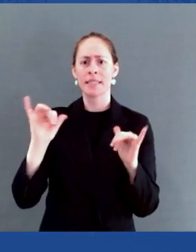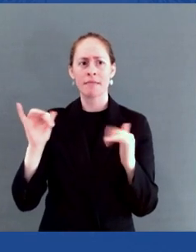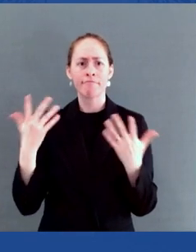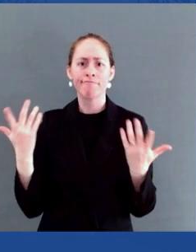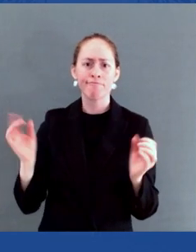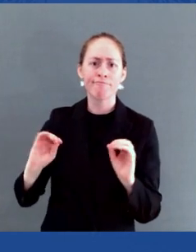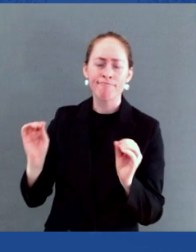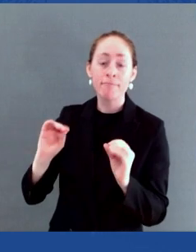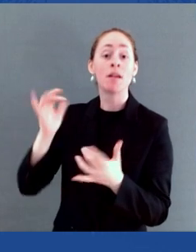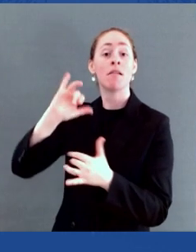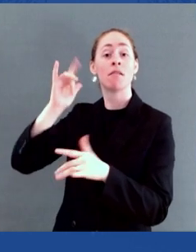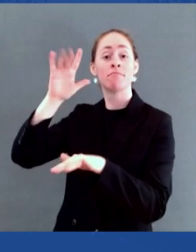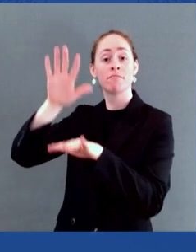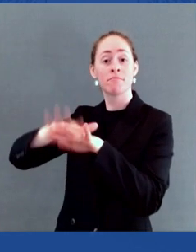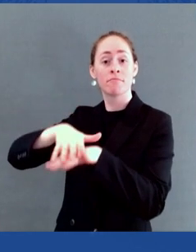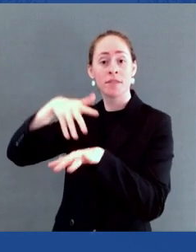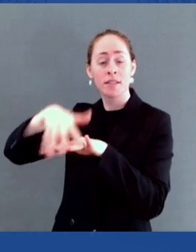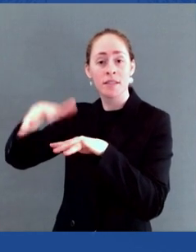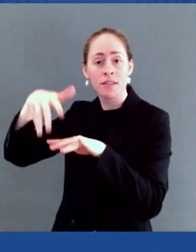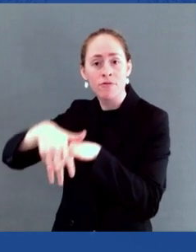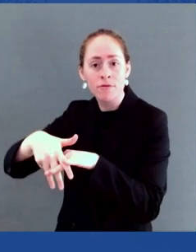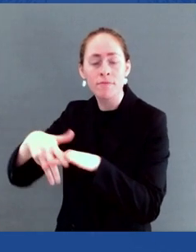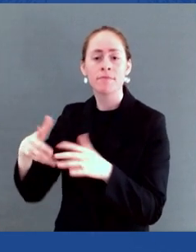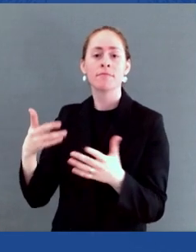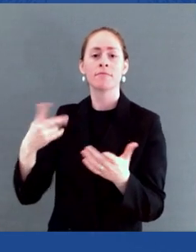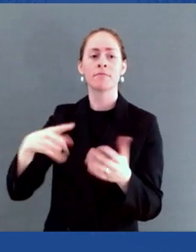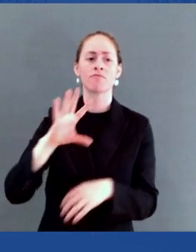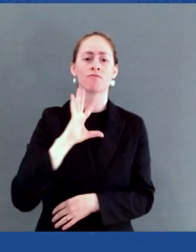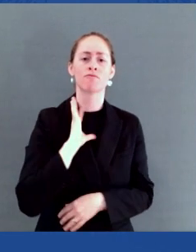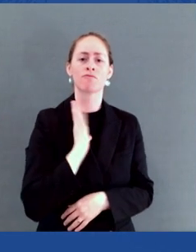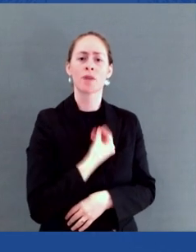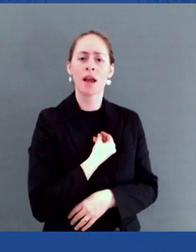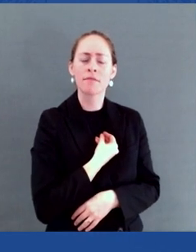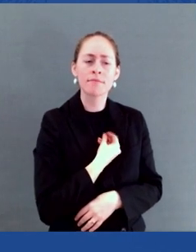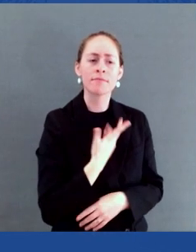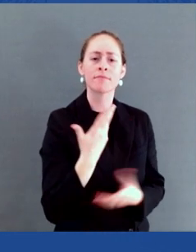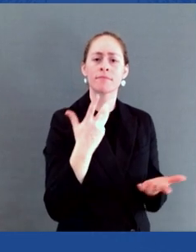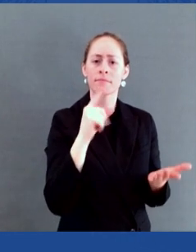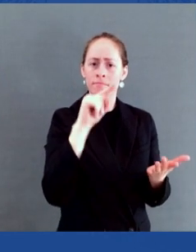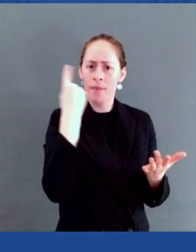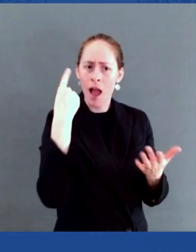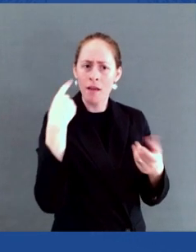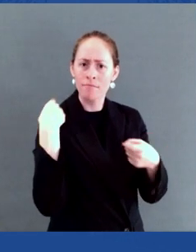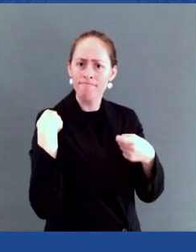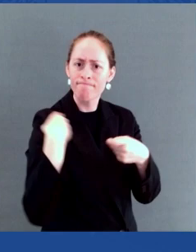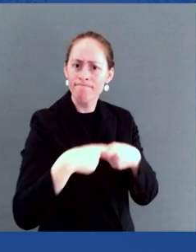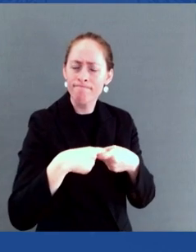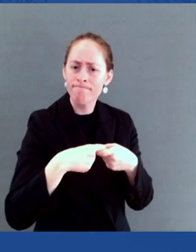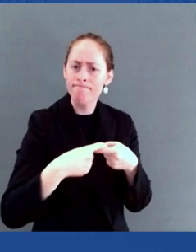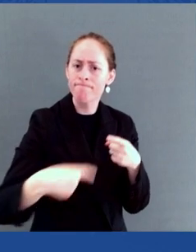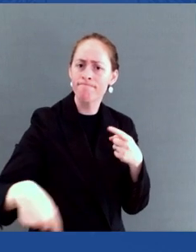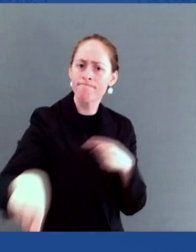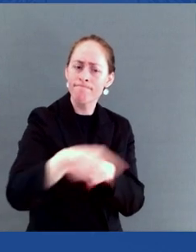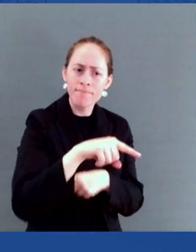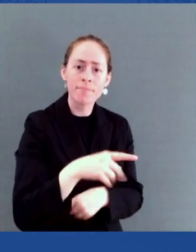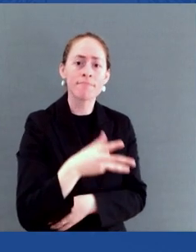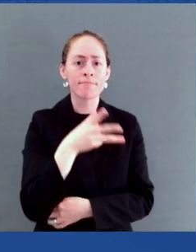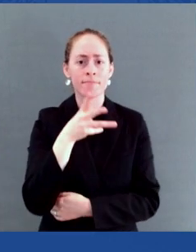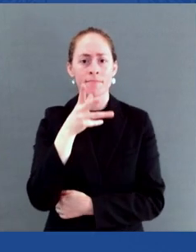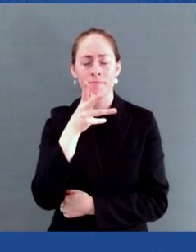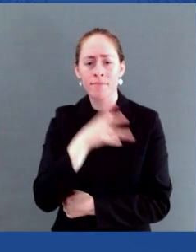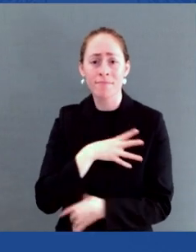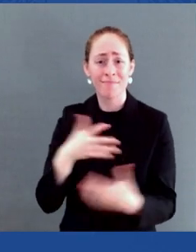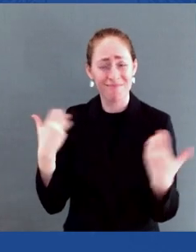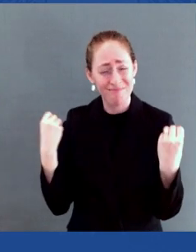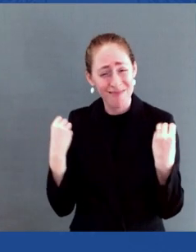Latin folks, our youth, women, and the millions of people around this country who live in rural and underdeveloped areas.